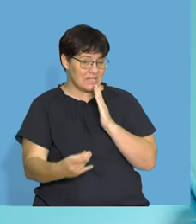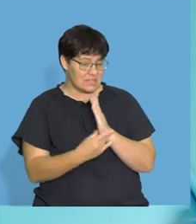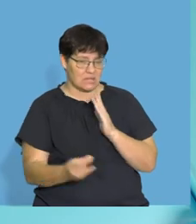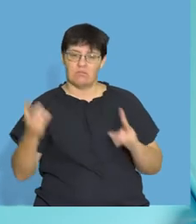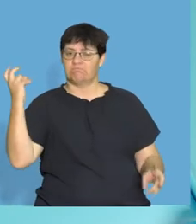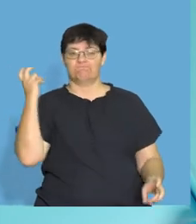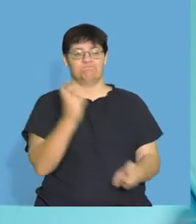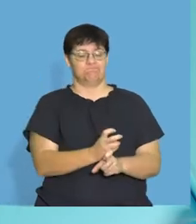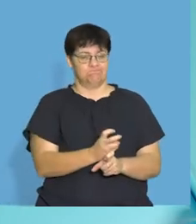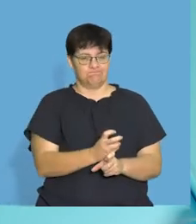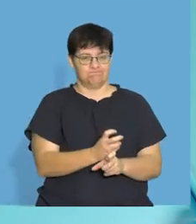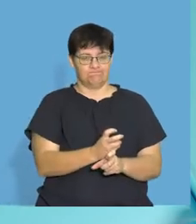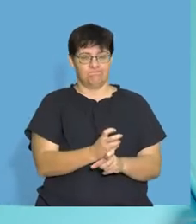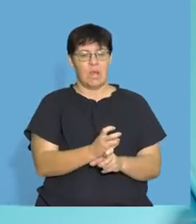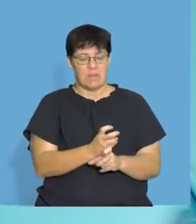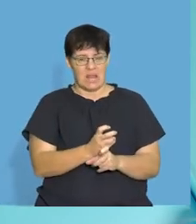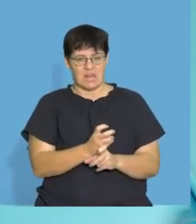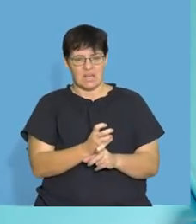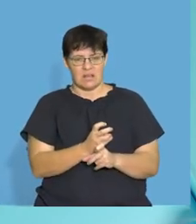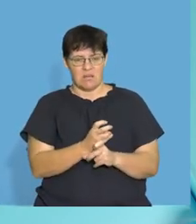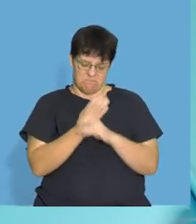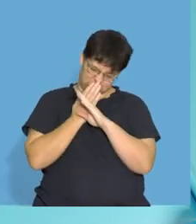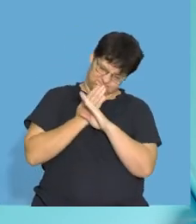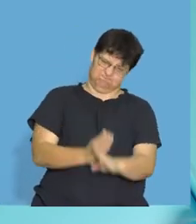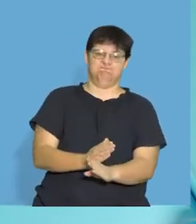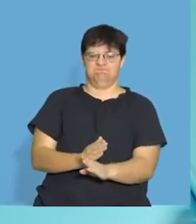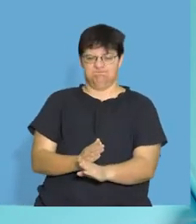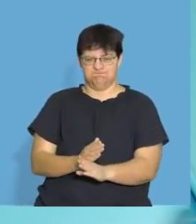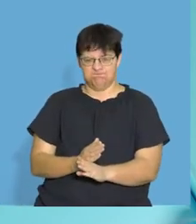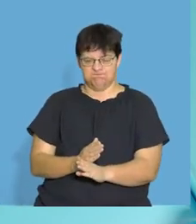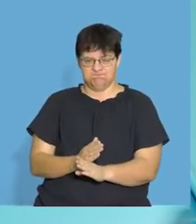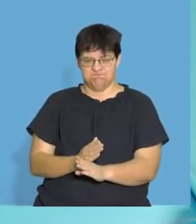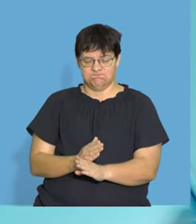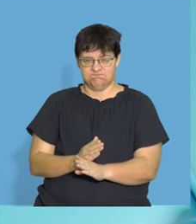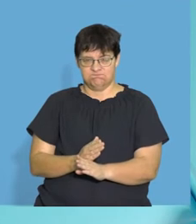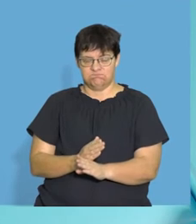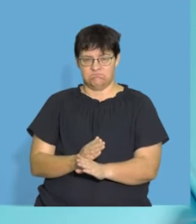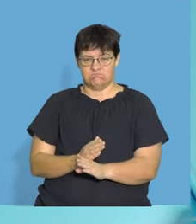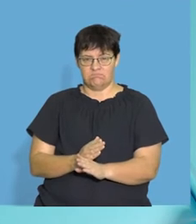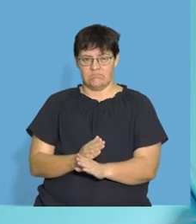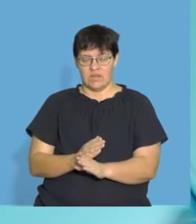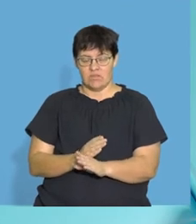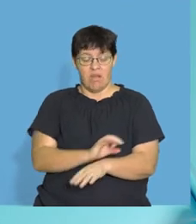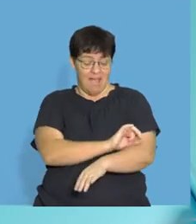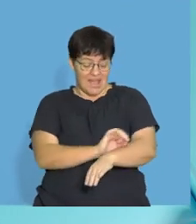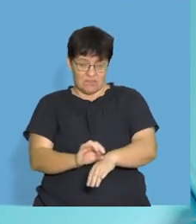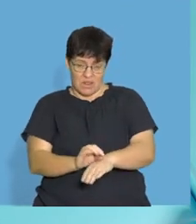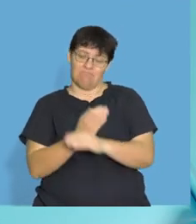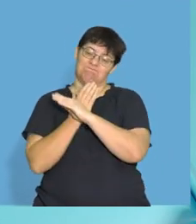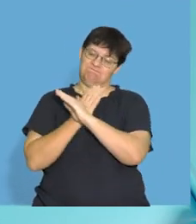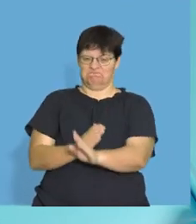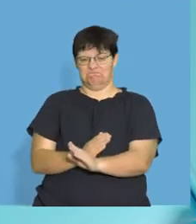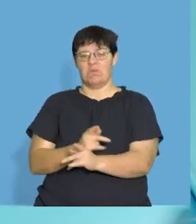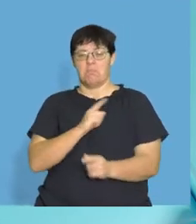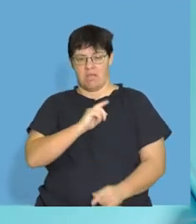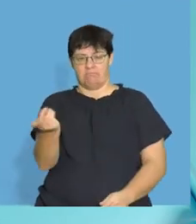the fat from meat hardens and forms like a hard plaque, right? Hard substance. And we